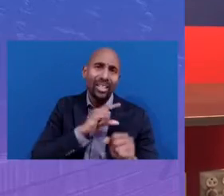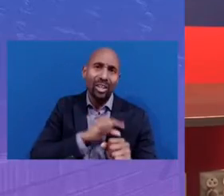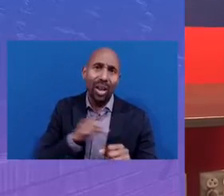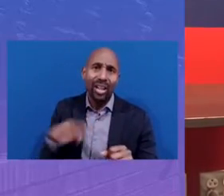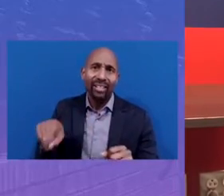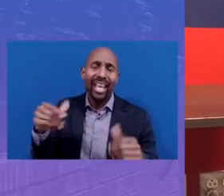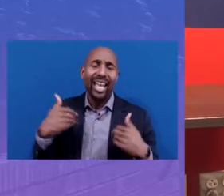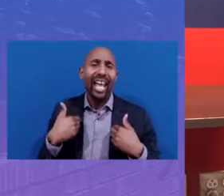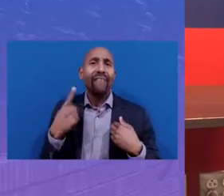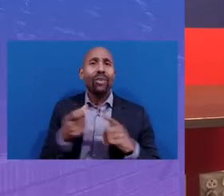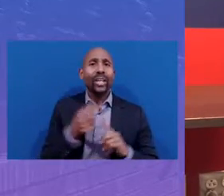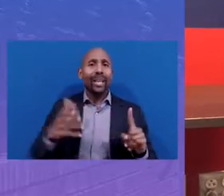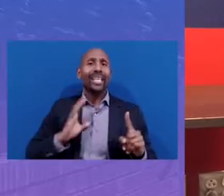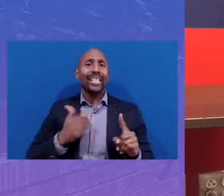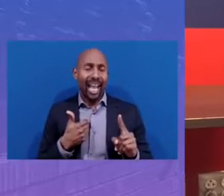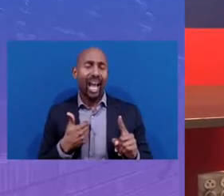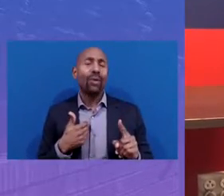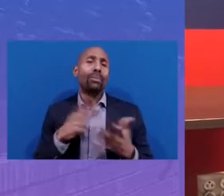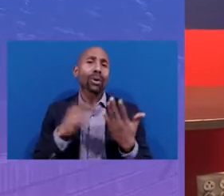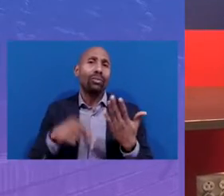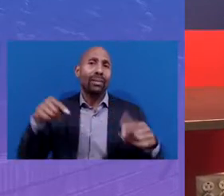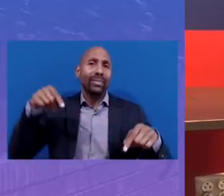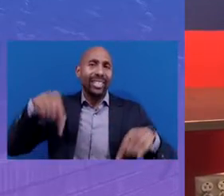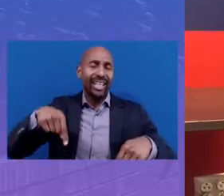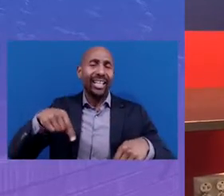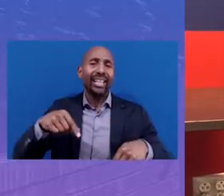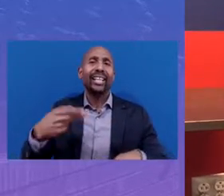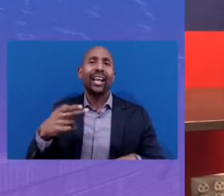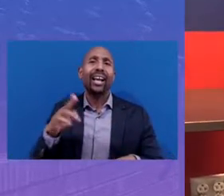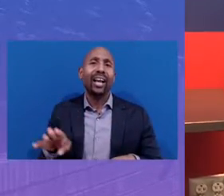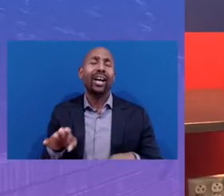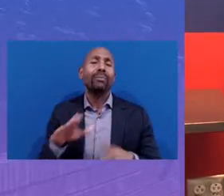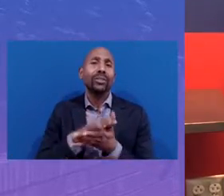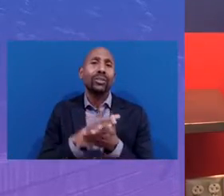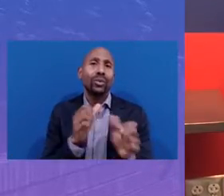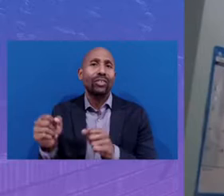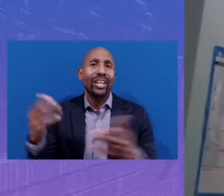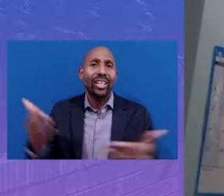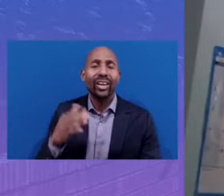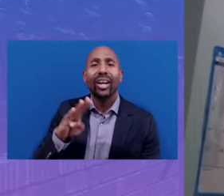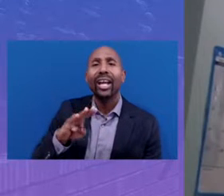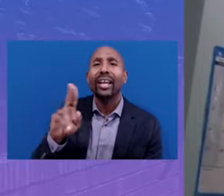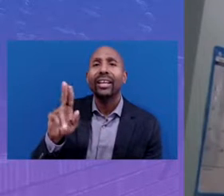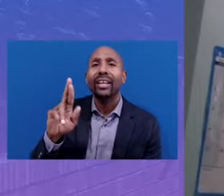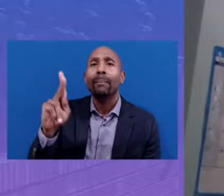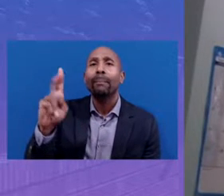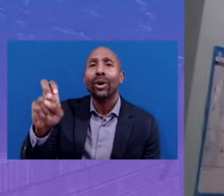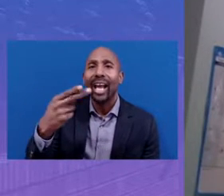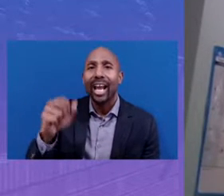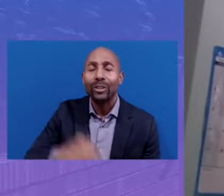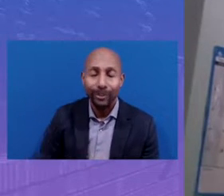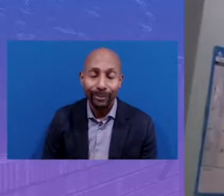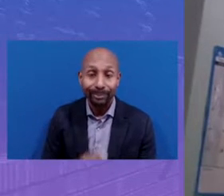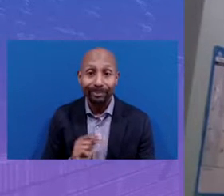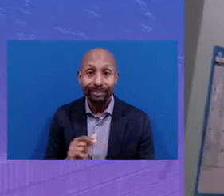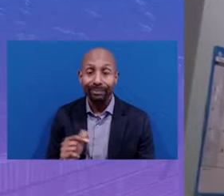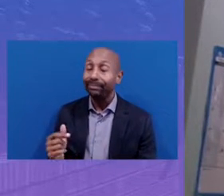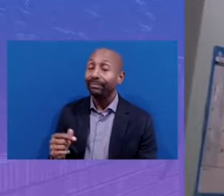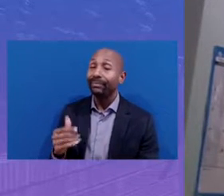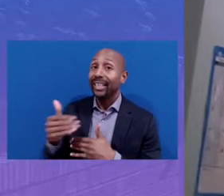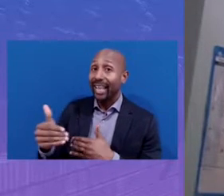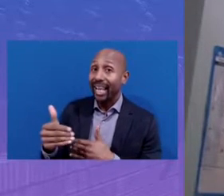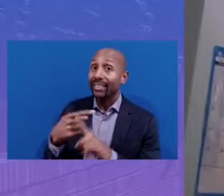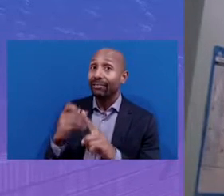expand our program and our hub schools strategy here at the Burke. And next, a word from our